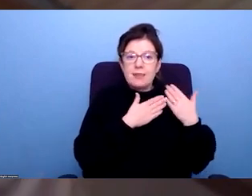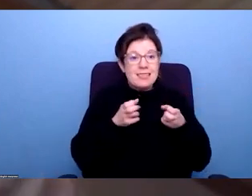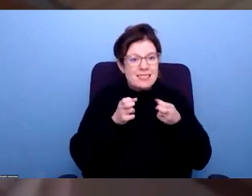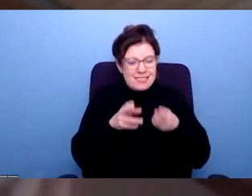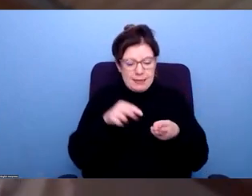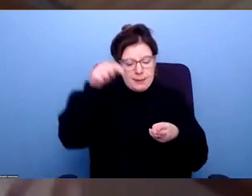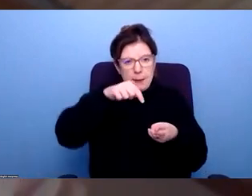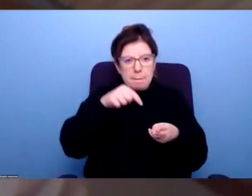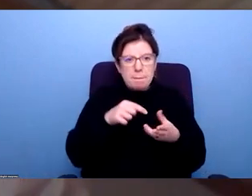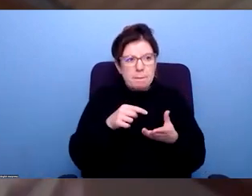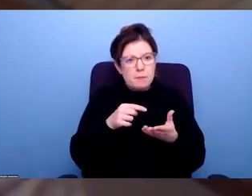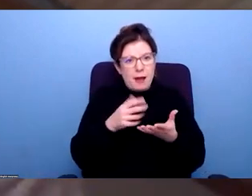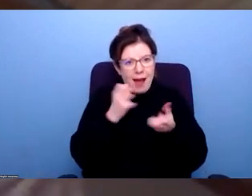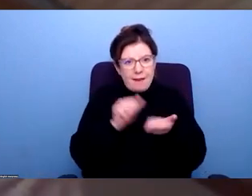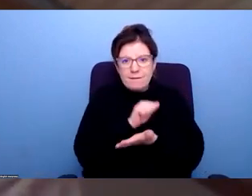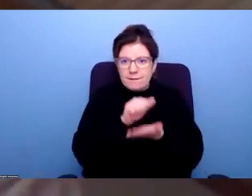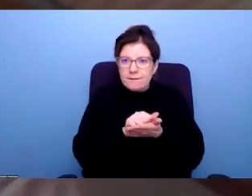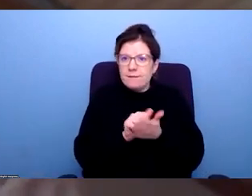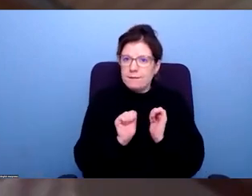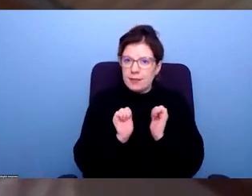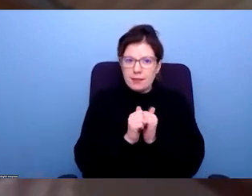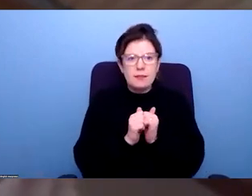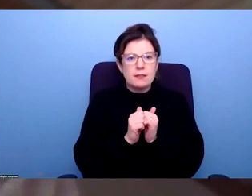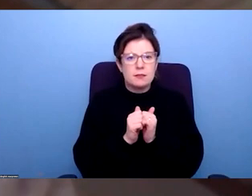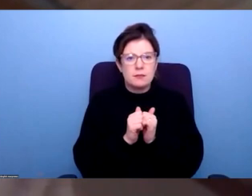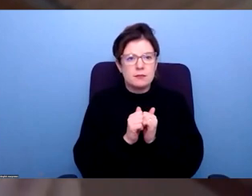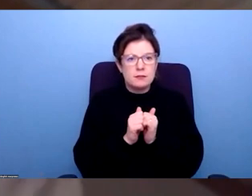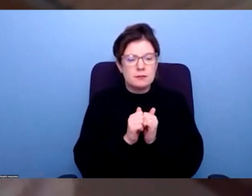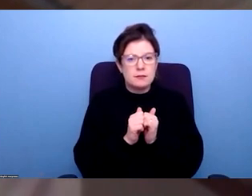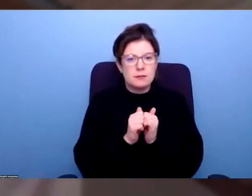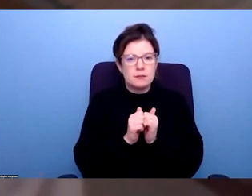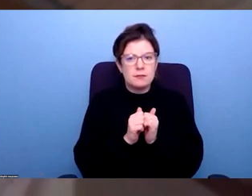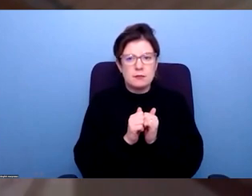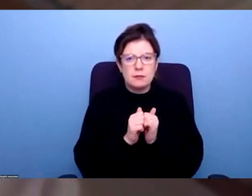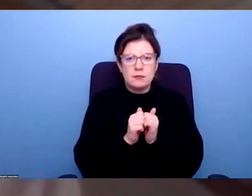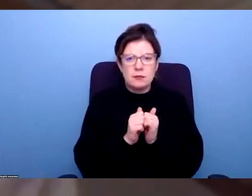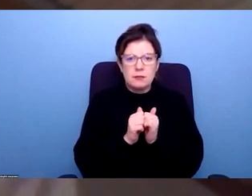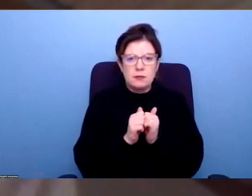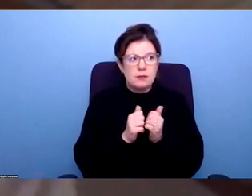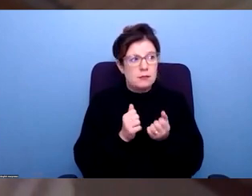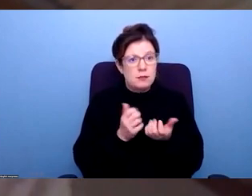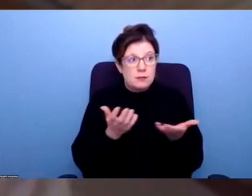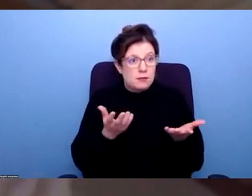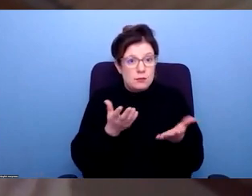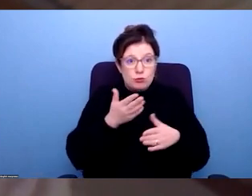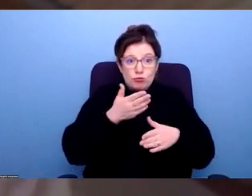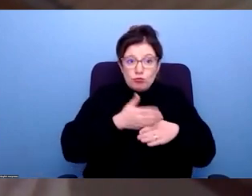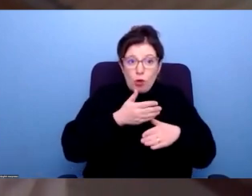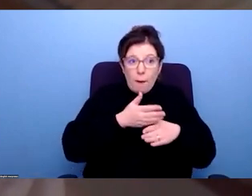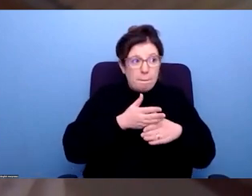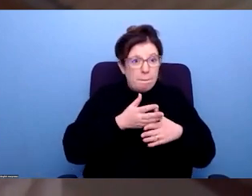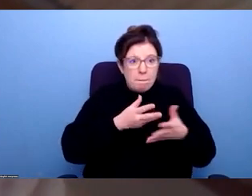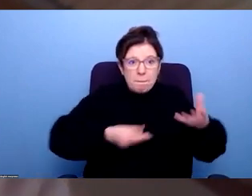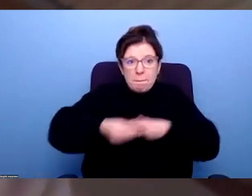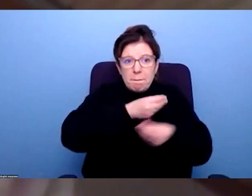isn't rigged, if you like, in the way that you've described, Ronan, that can, that know, within sort of liberal, in a liberal market, I suppose, it can mean that employers